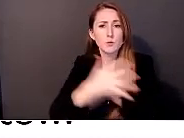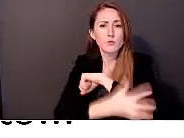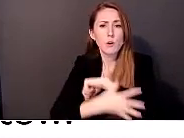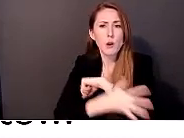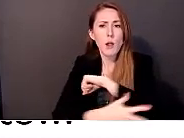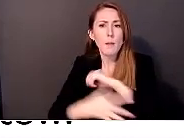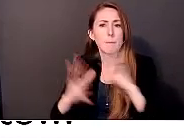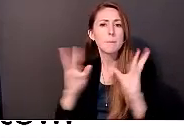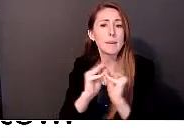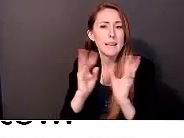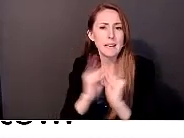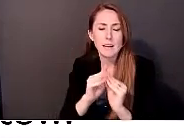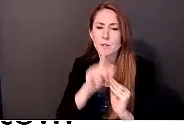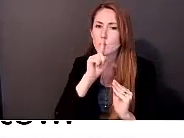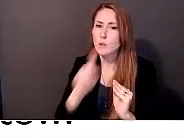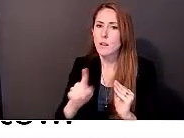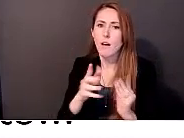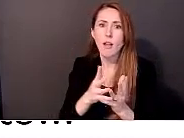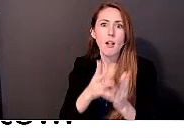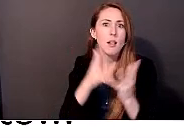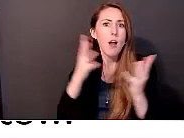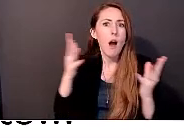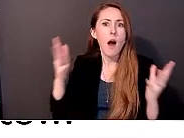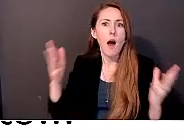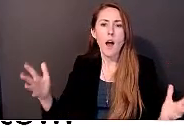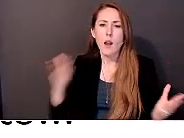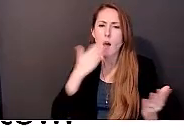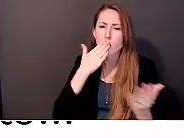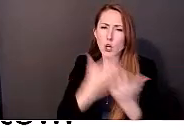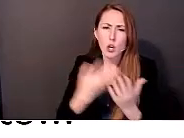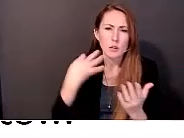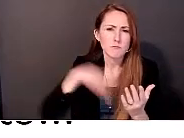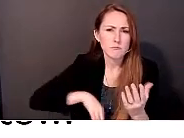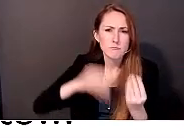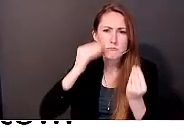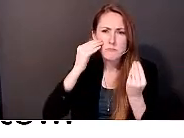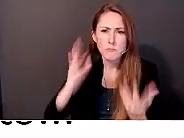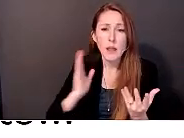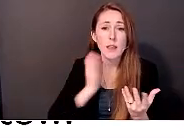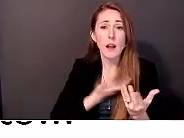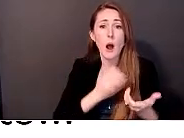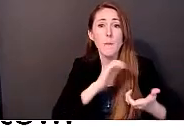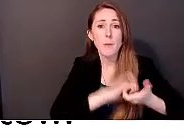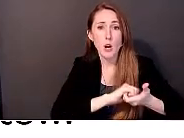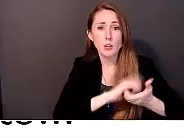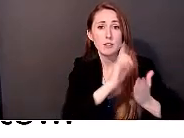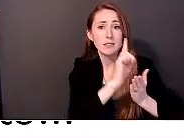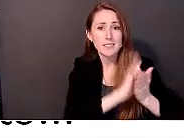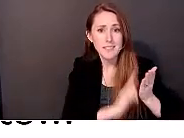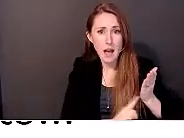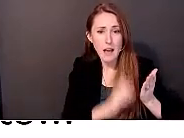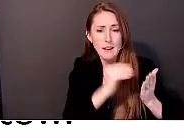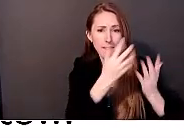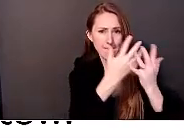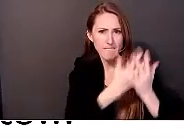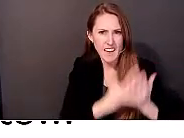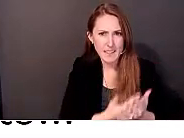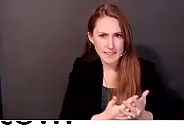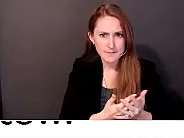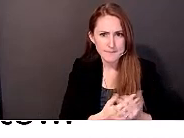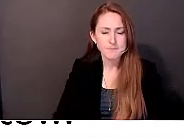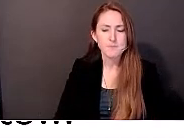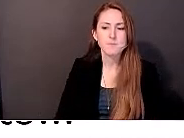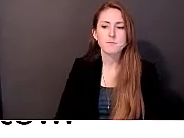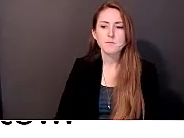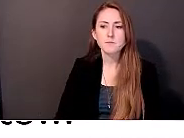great, rich material that was defined by and vetted by our partners. Um, and they are, and